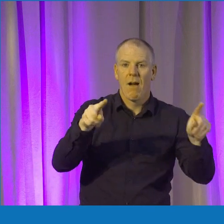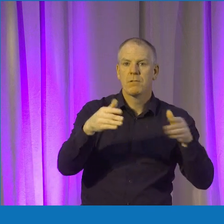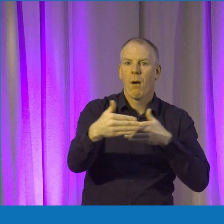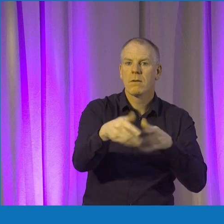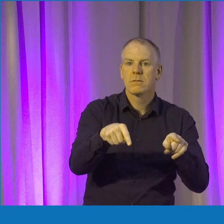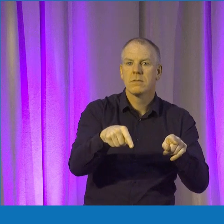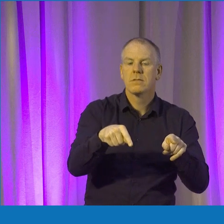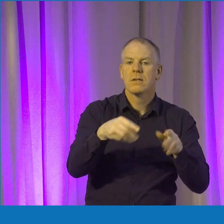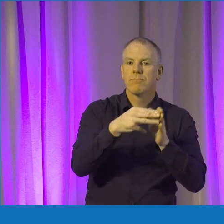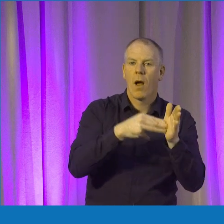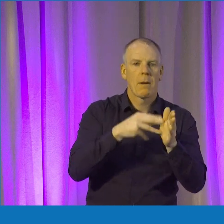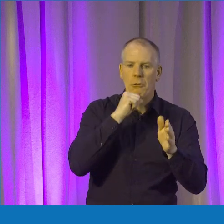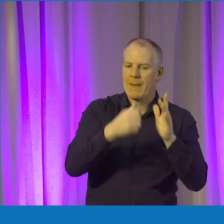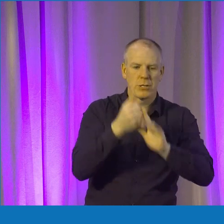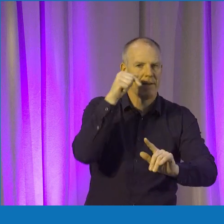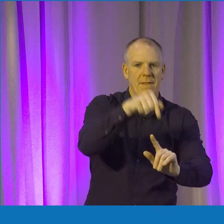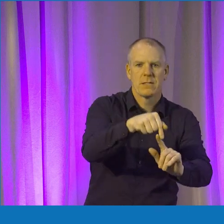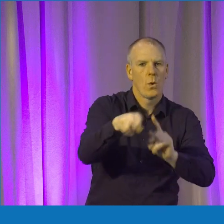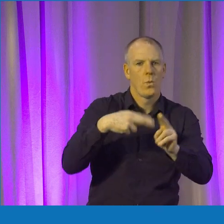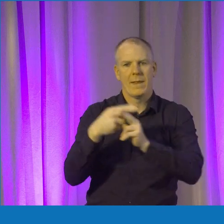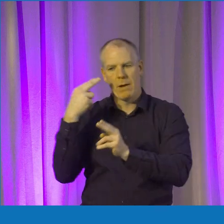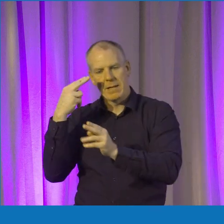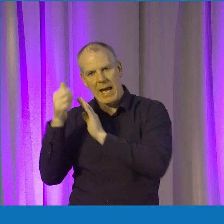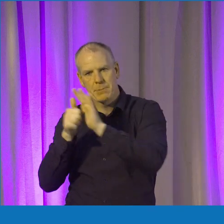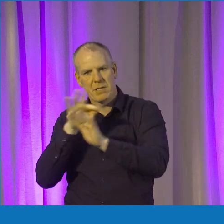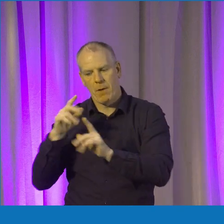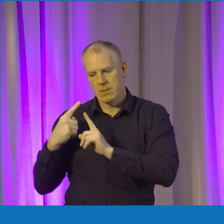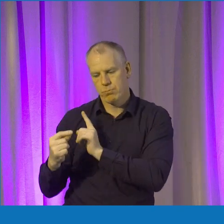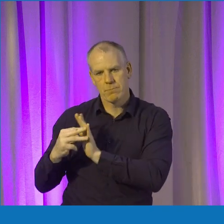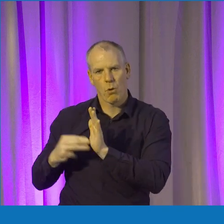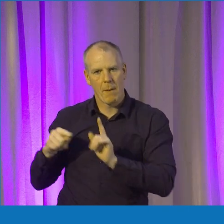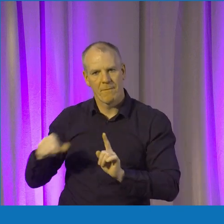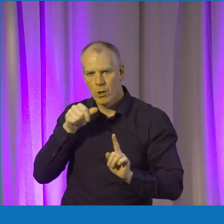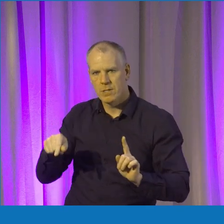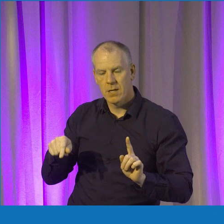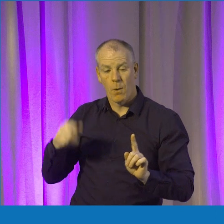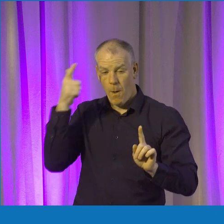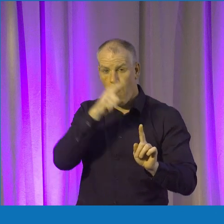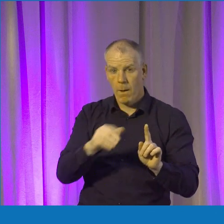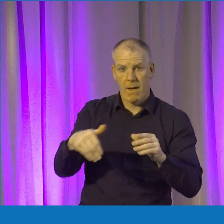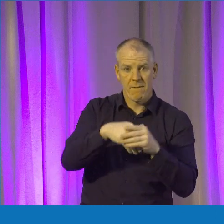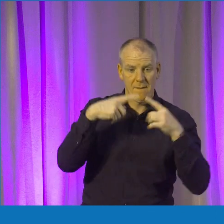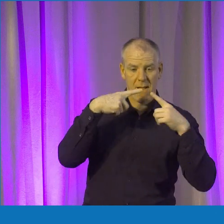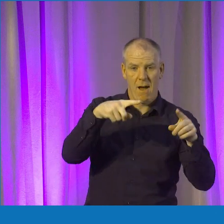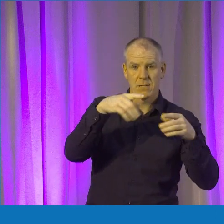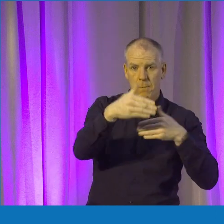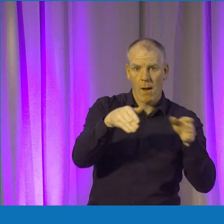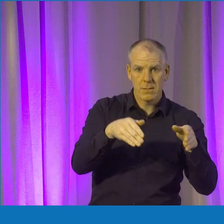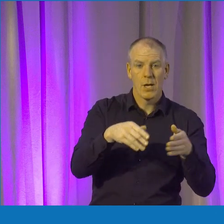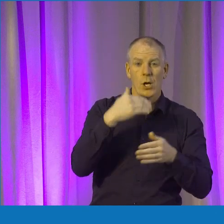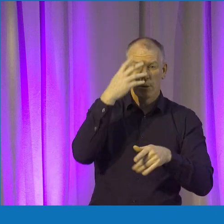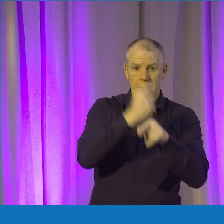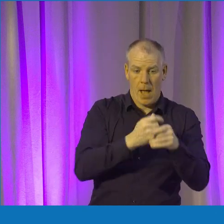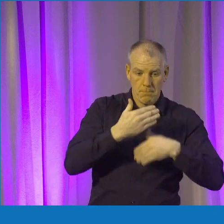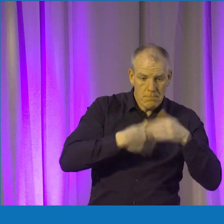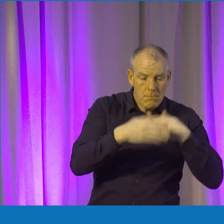don't think we would have gotten into that if it wasn't for the experience we got with the sprints program. So we were fortunate enough to get into Launchbox, spent our summer doing